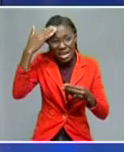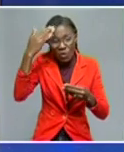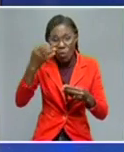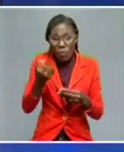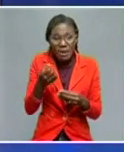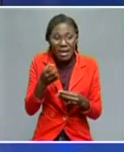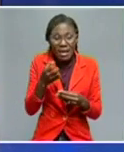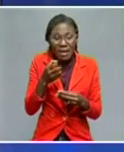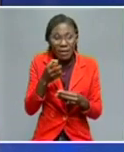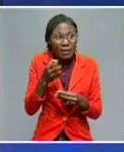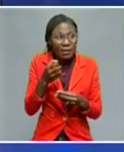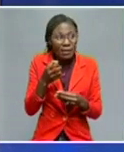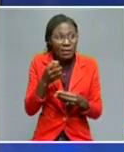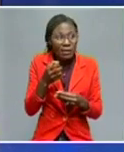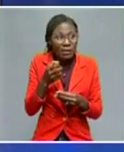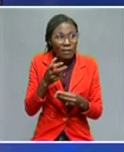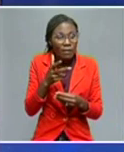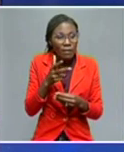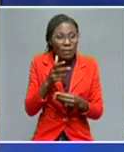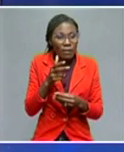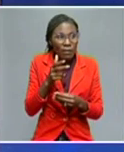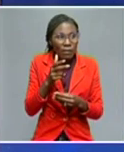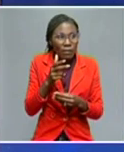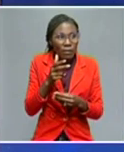has always been a concept called Finlandization.